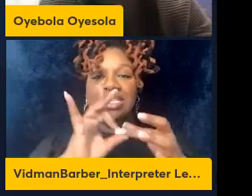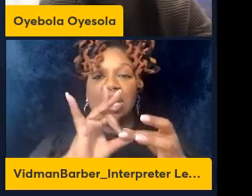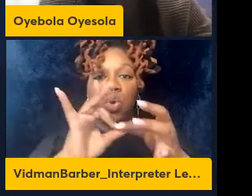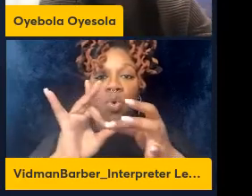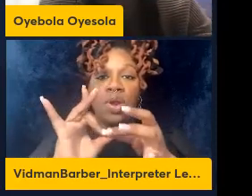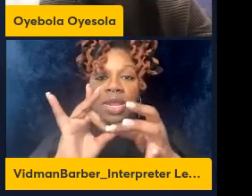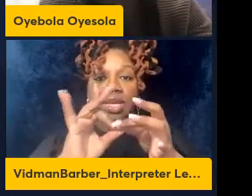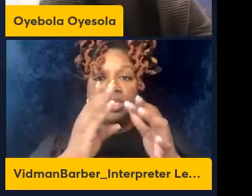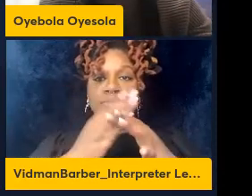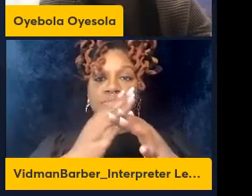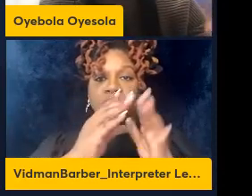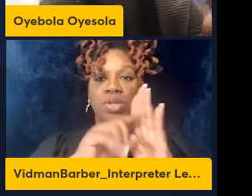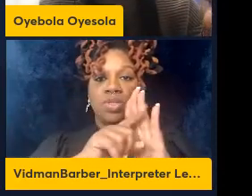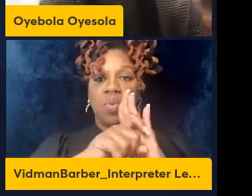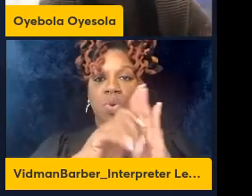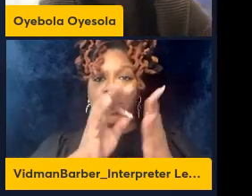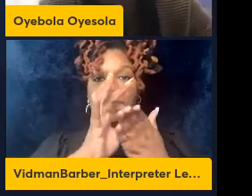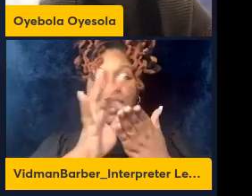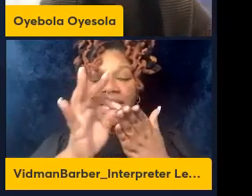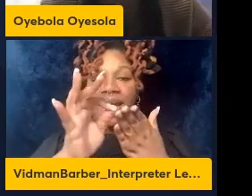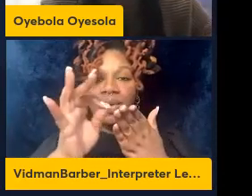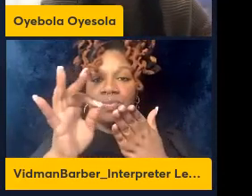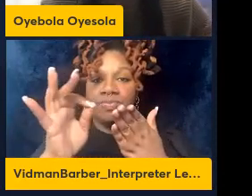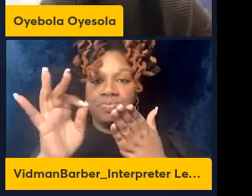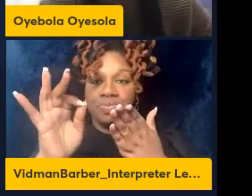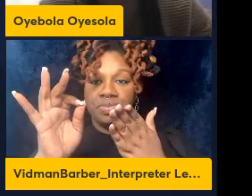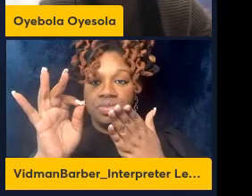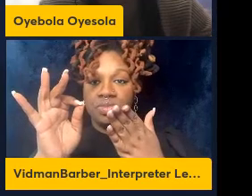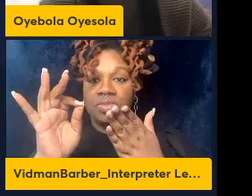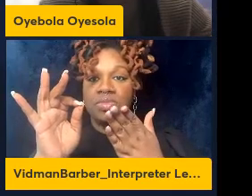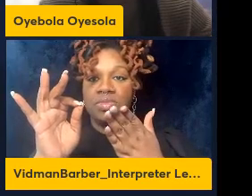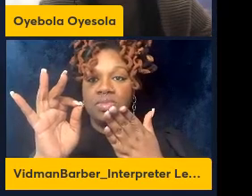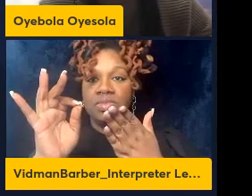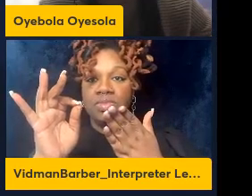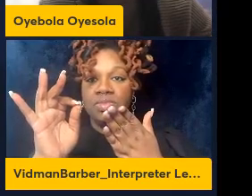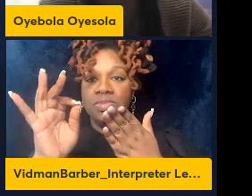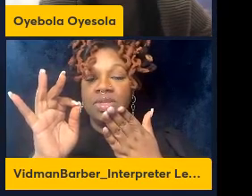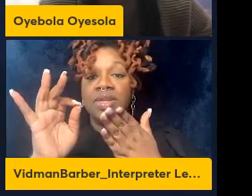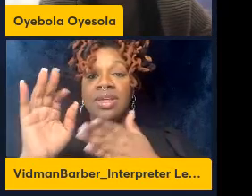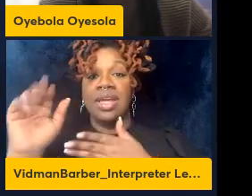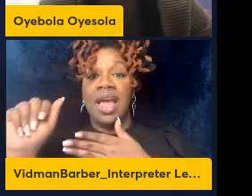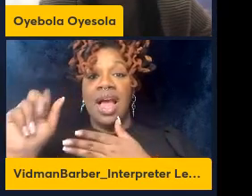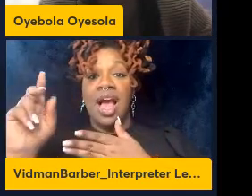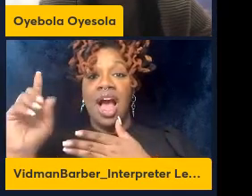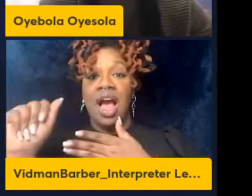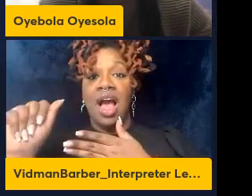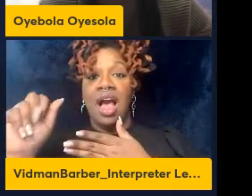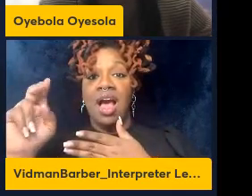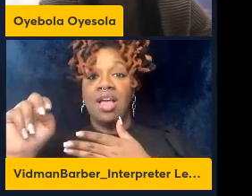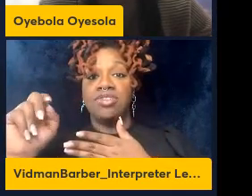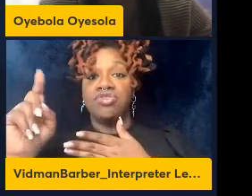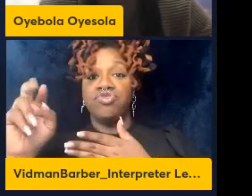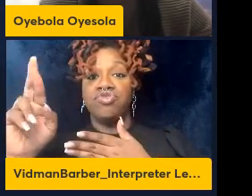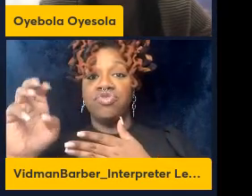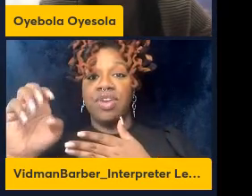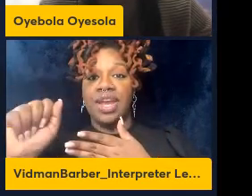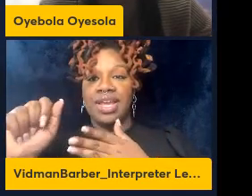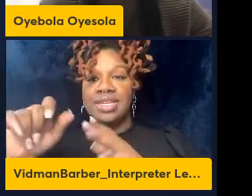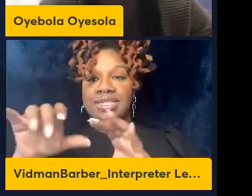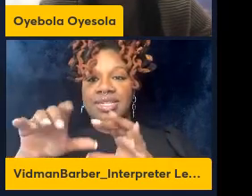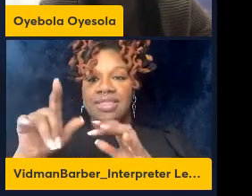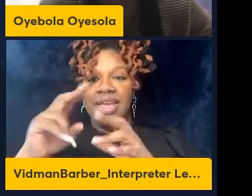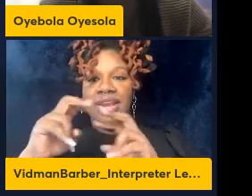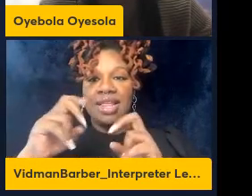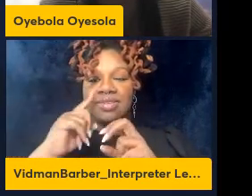count and Andrea did this analysis that she saw that there is a correlation between worm count